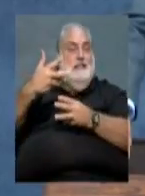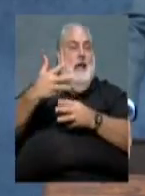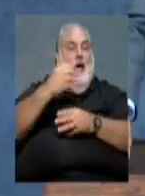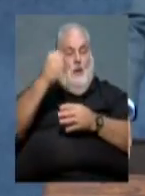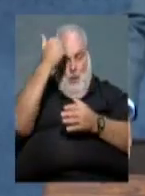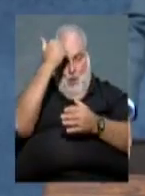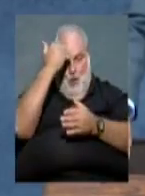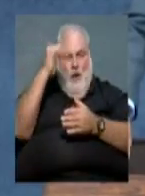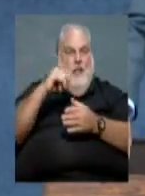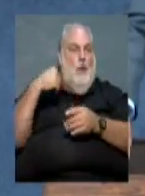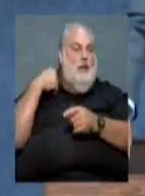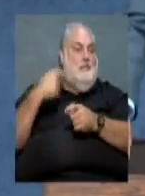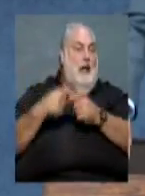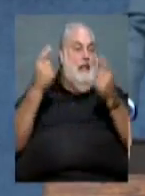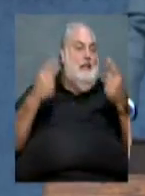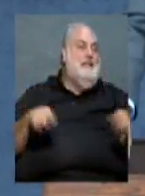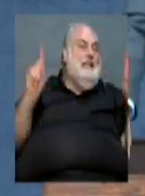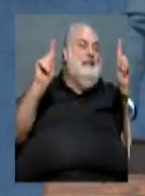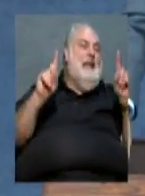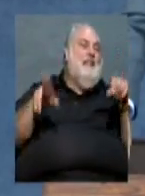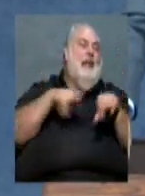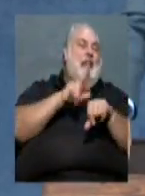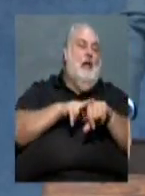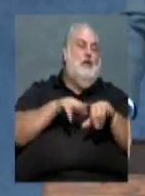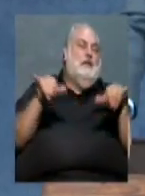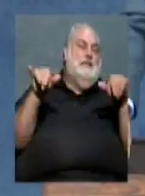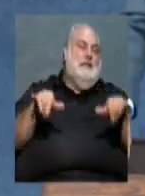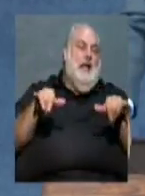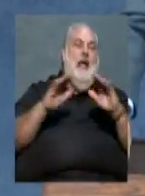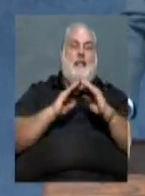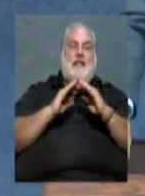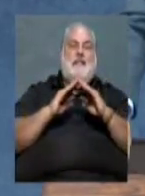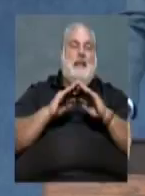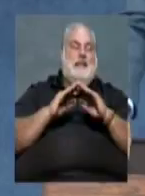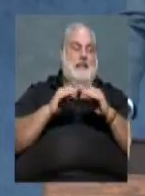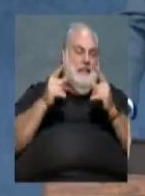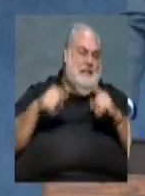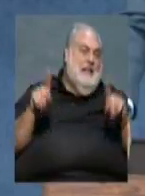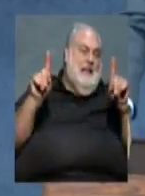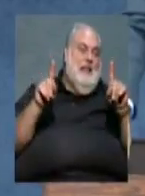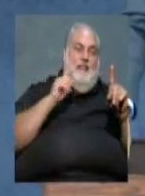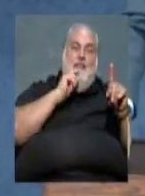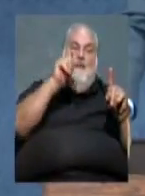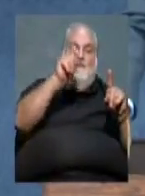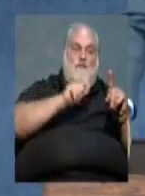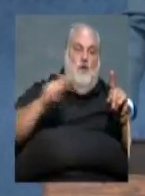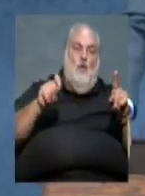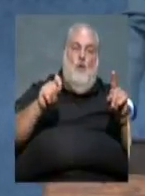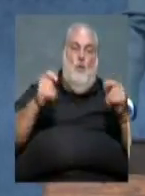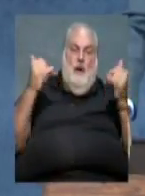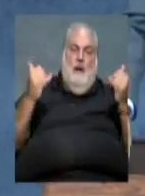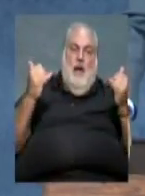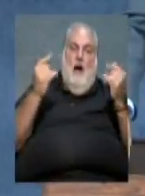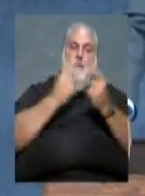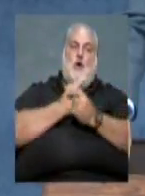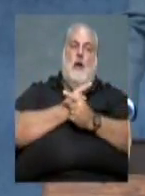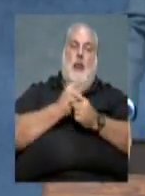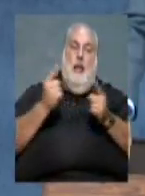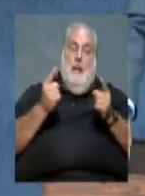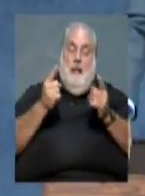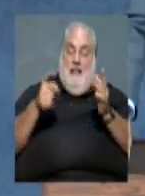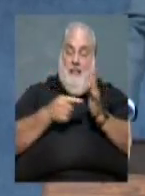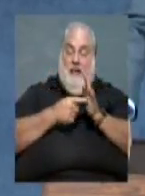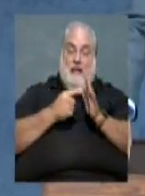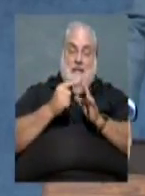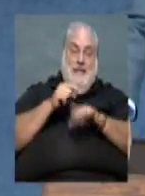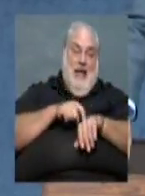when Hispanics succeed, our nation, state, and city succeed. Now, therefore, we do proclaim this period of